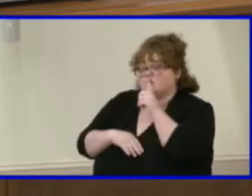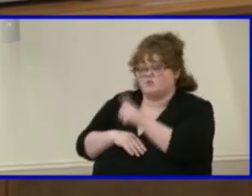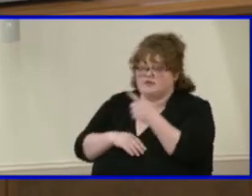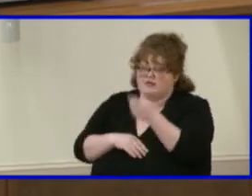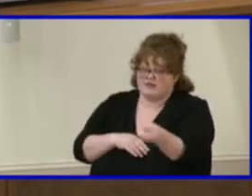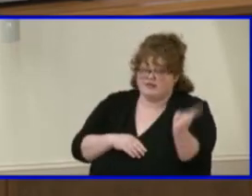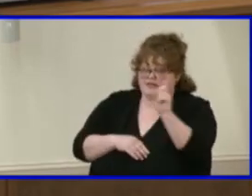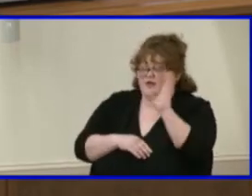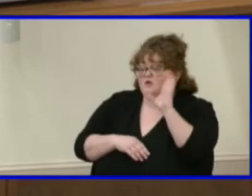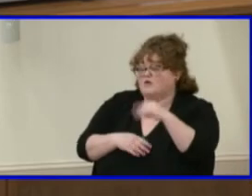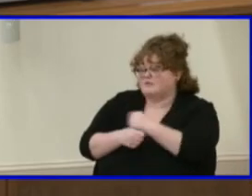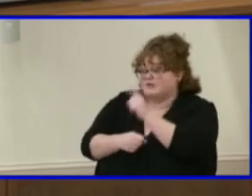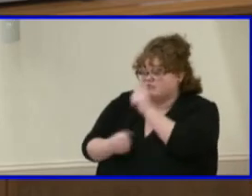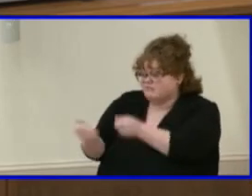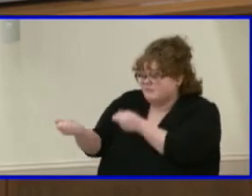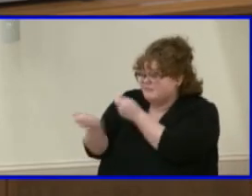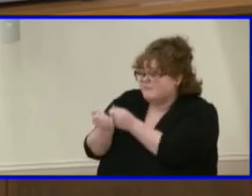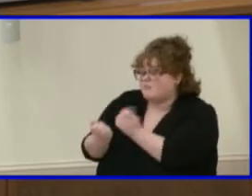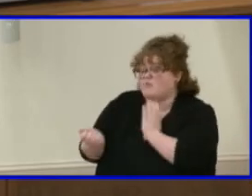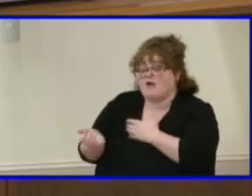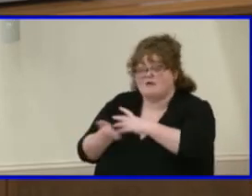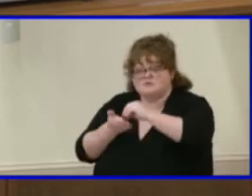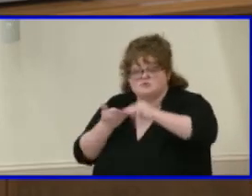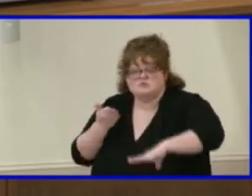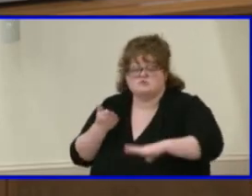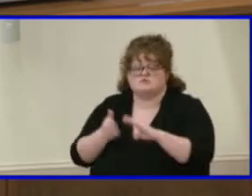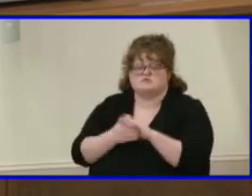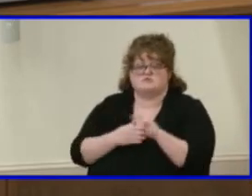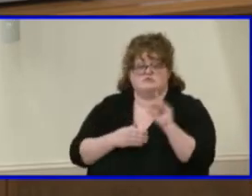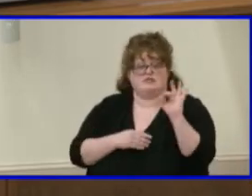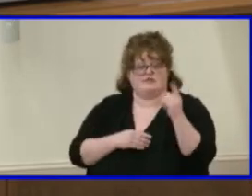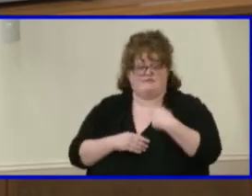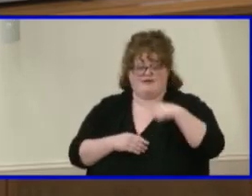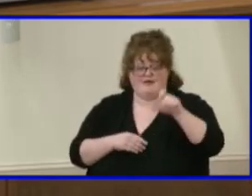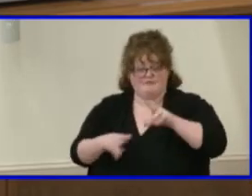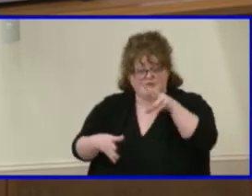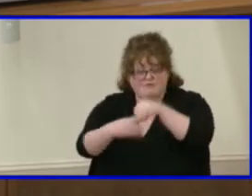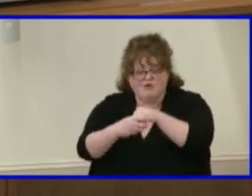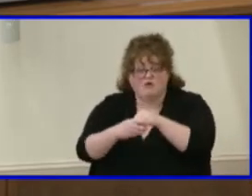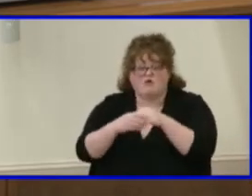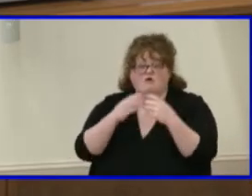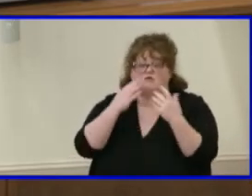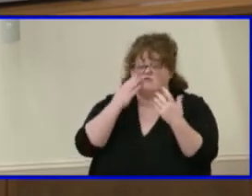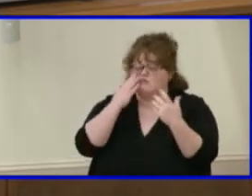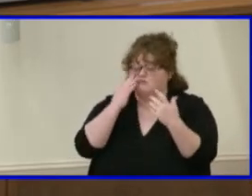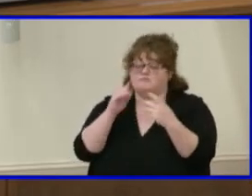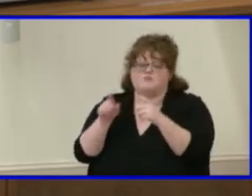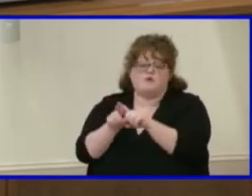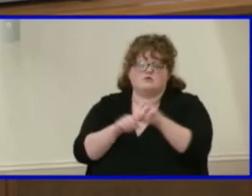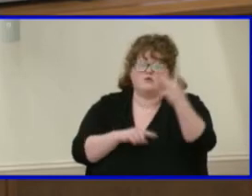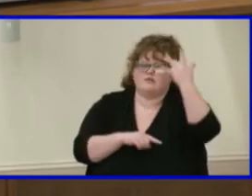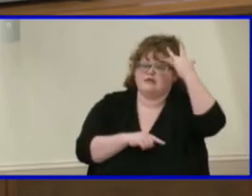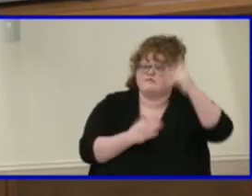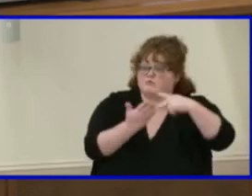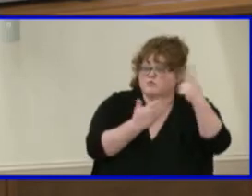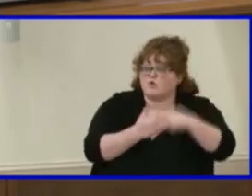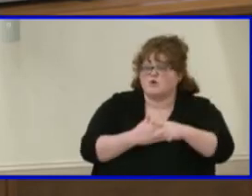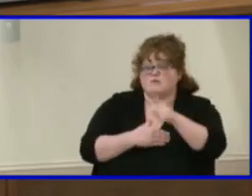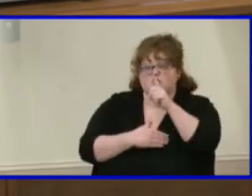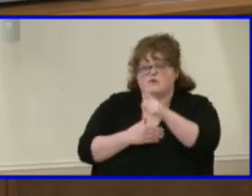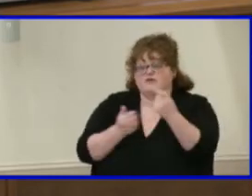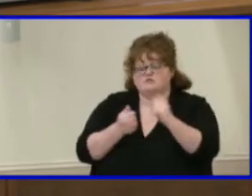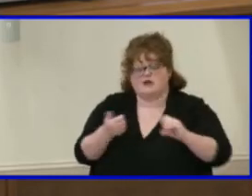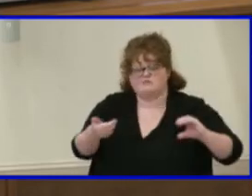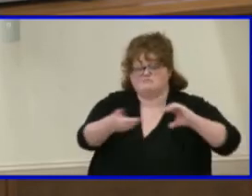support our students. And sometimes too, you know, if it's a situation I need to get involved in or gifted programs, we really do try to work together,